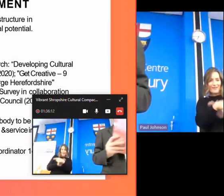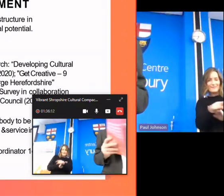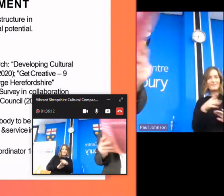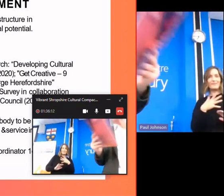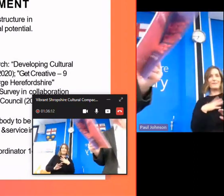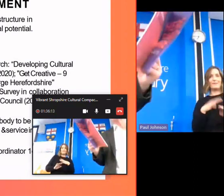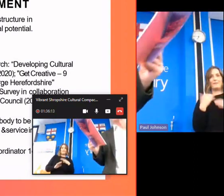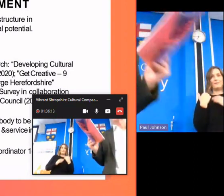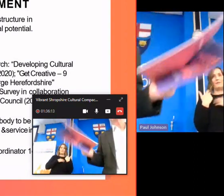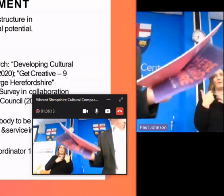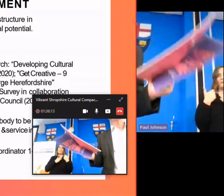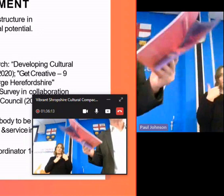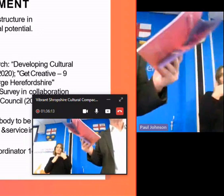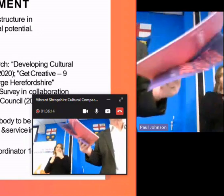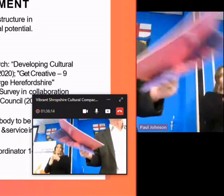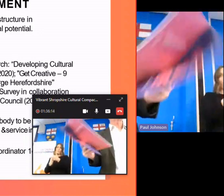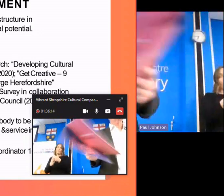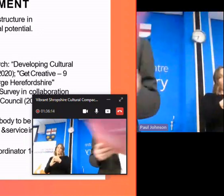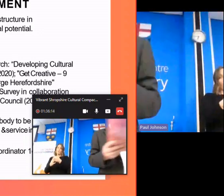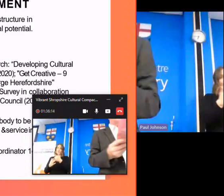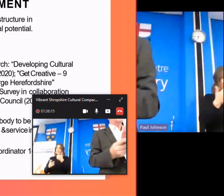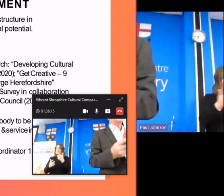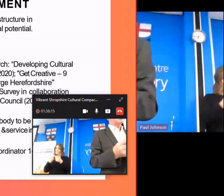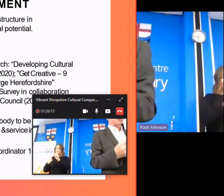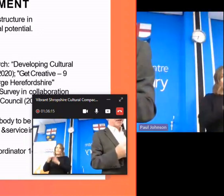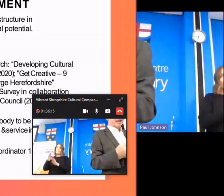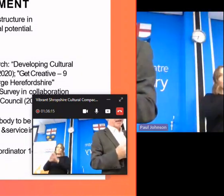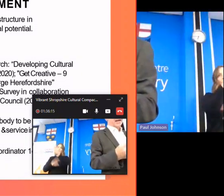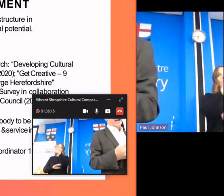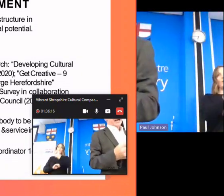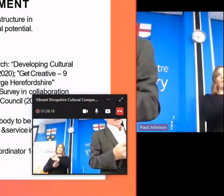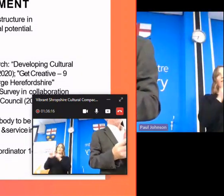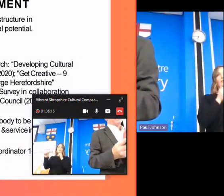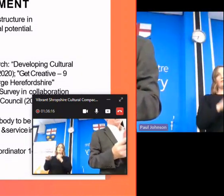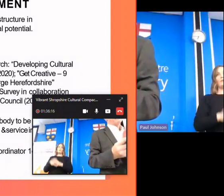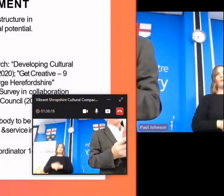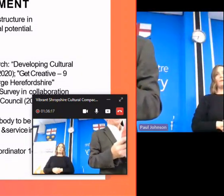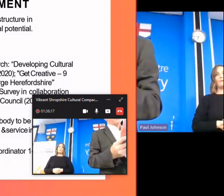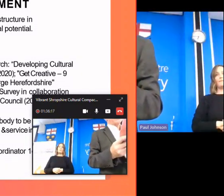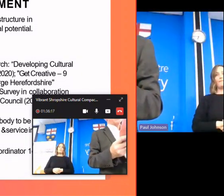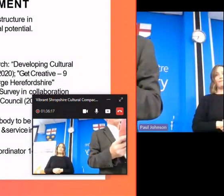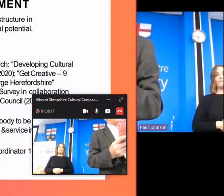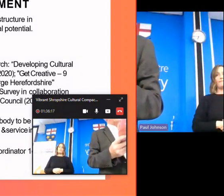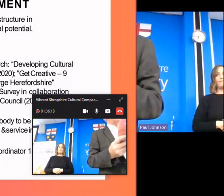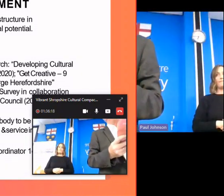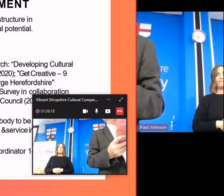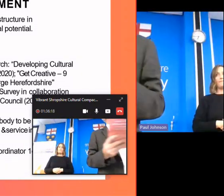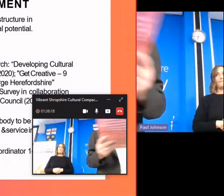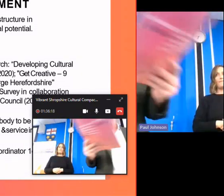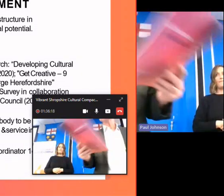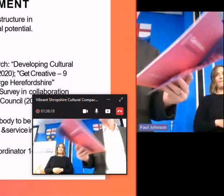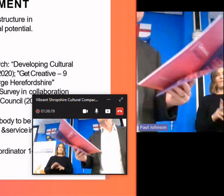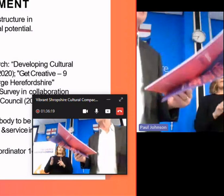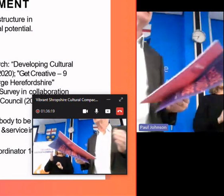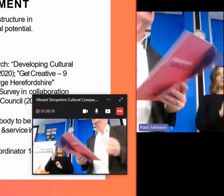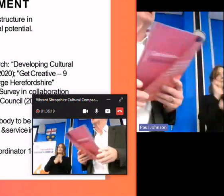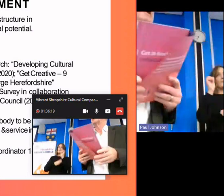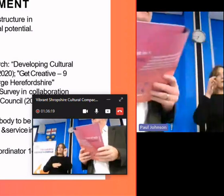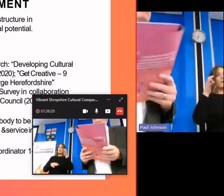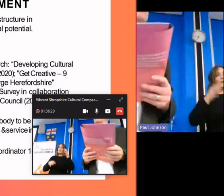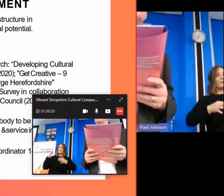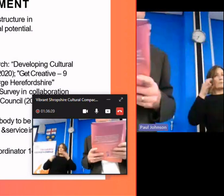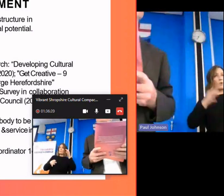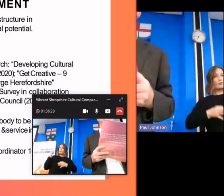um their futures in the in that industry um the uh cultural democracy